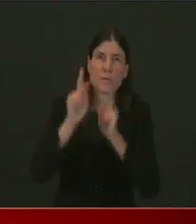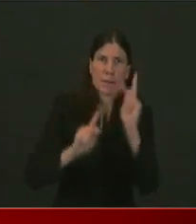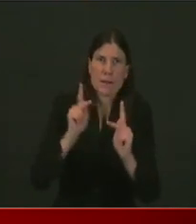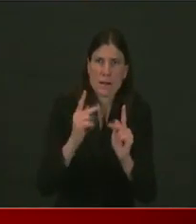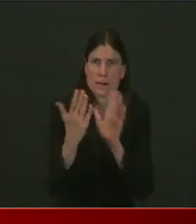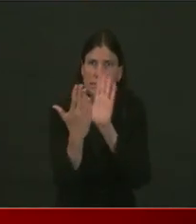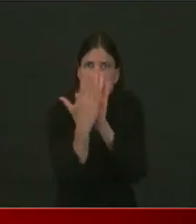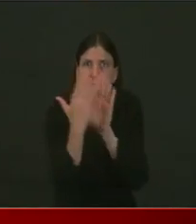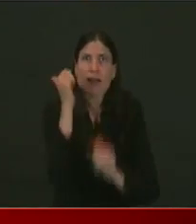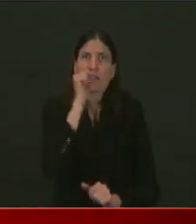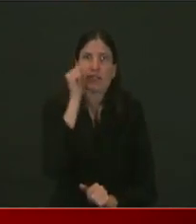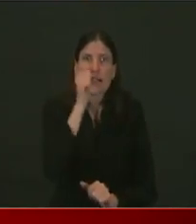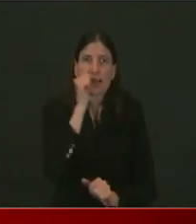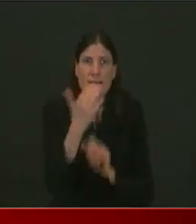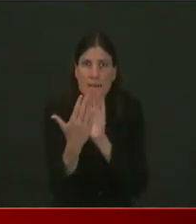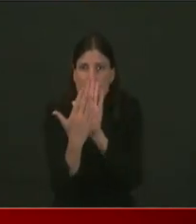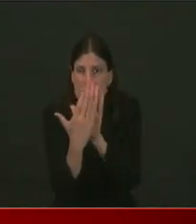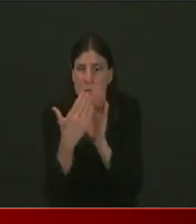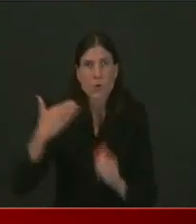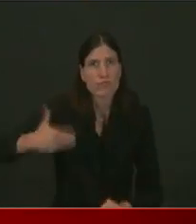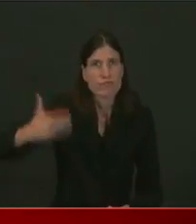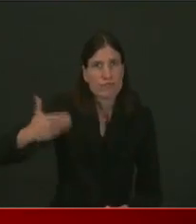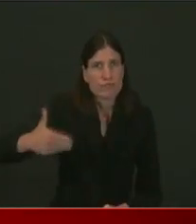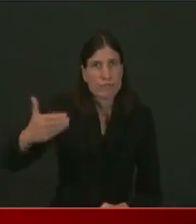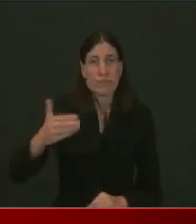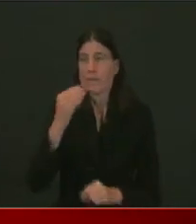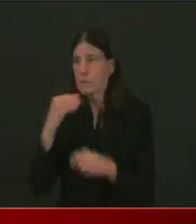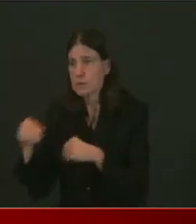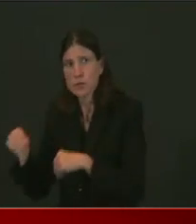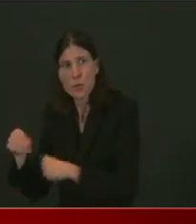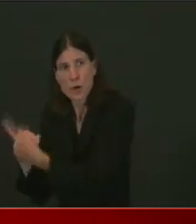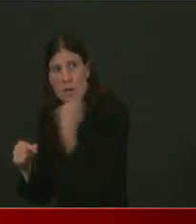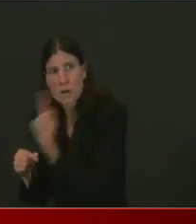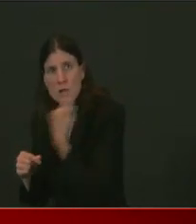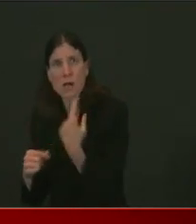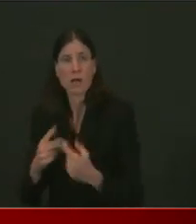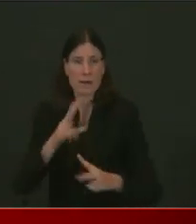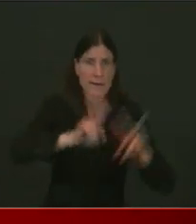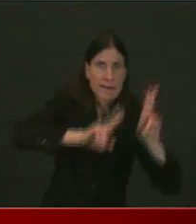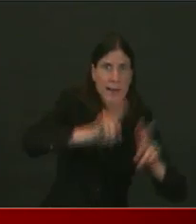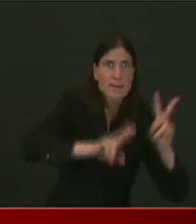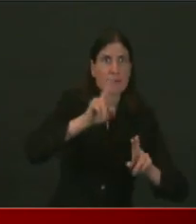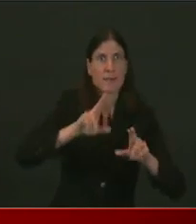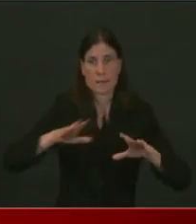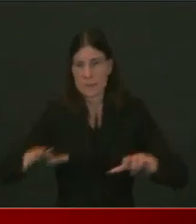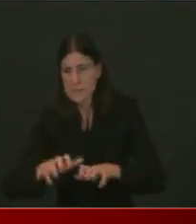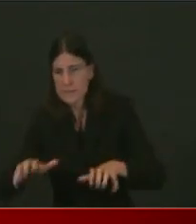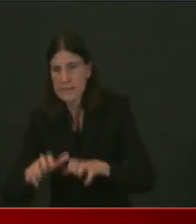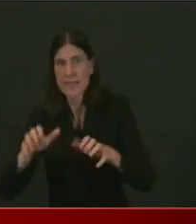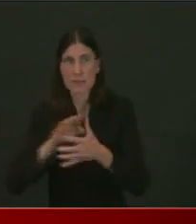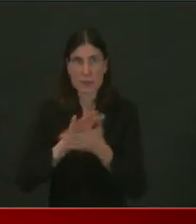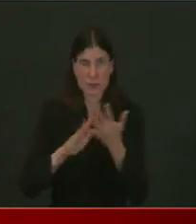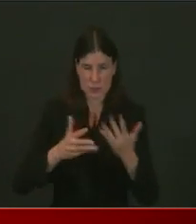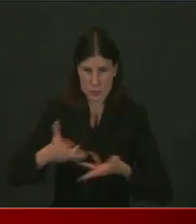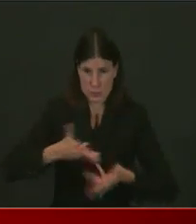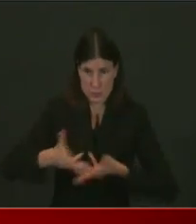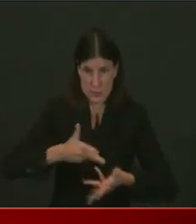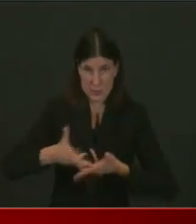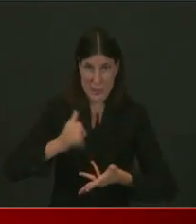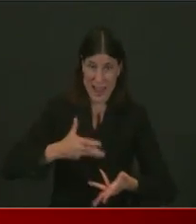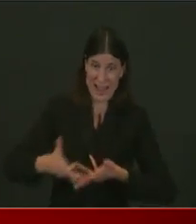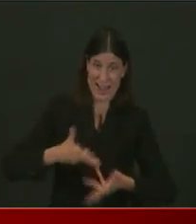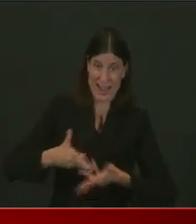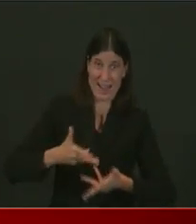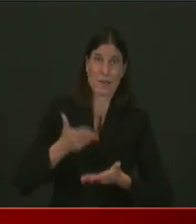but we want to know, if you are, and we want to know what's going on in that population. We are providing this for